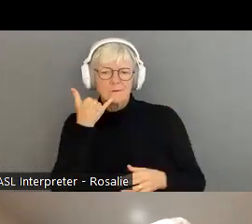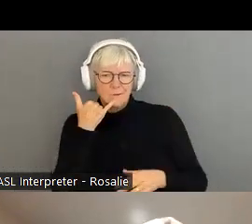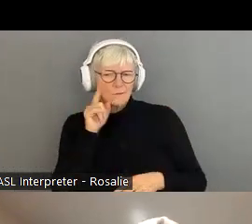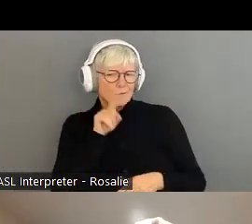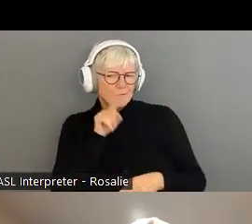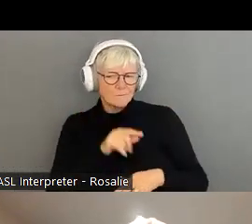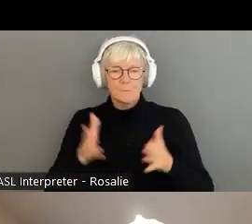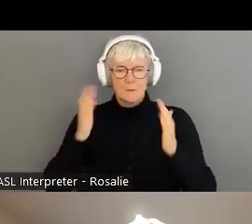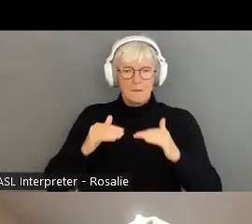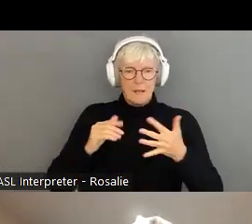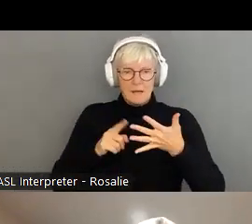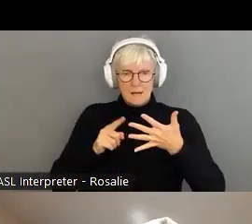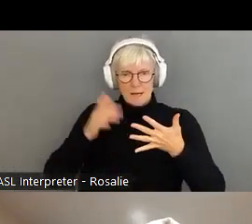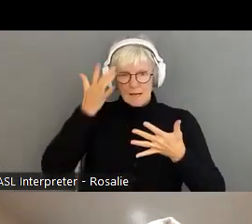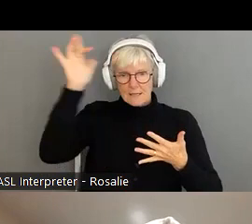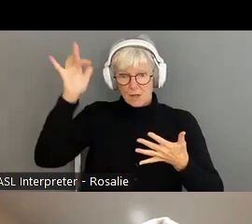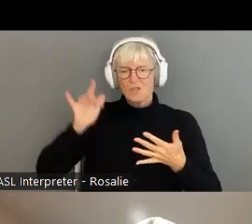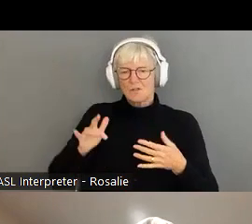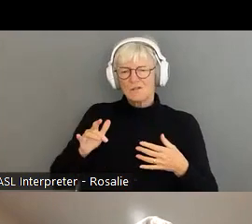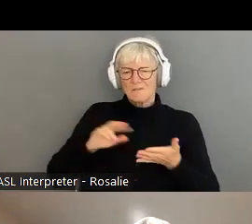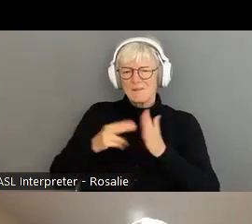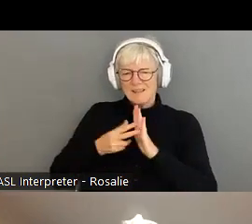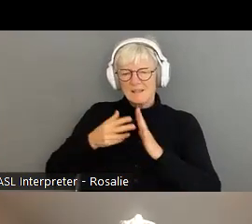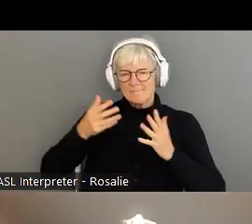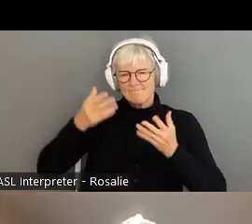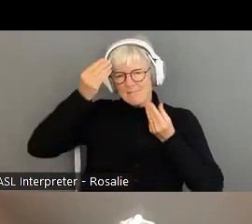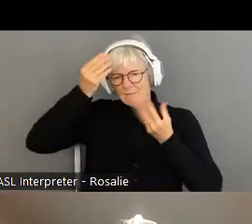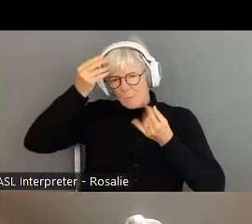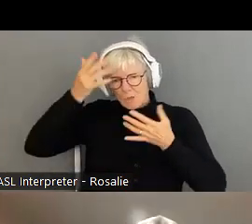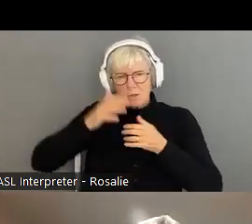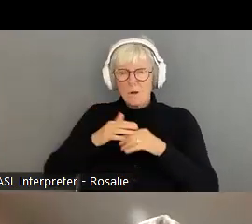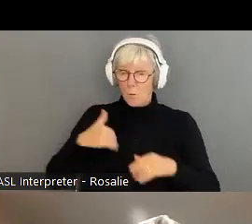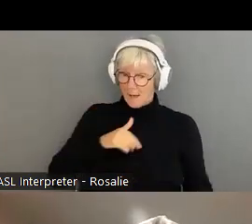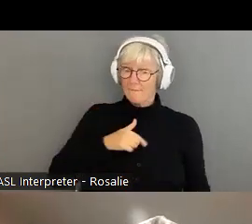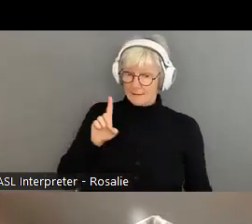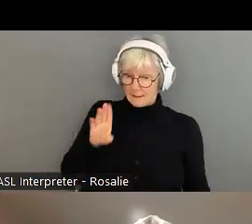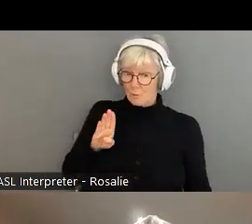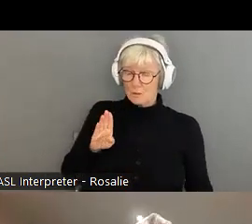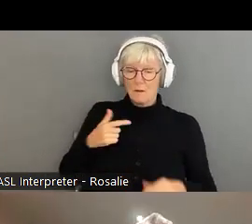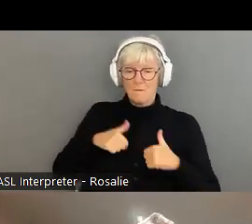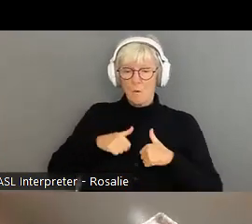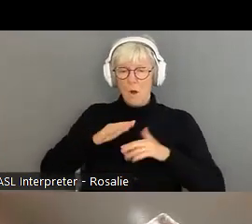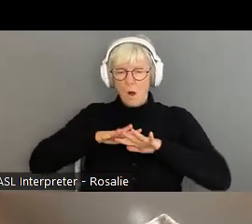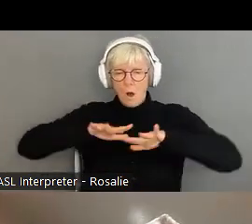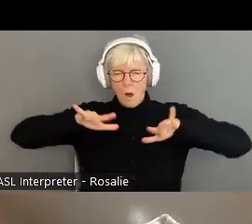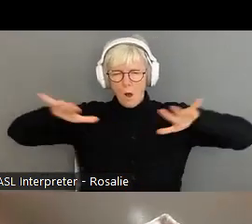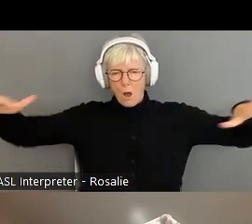Intelligence, disseminated intelligence. So, you know, that goes back to being a central repository for mass marketing fraud in Canada,